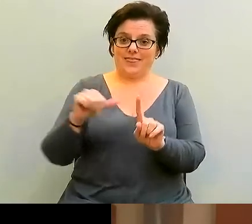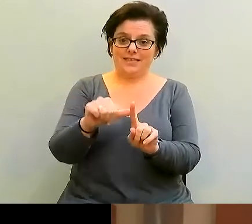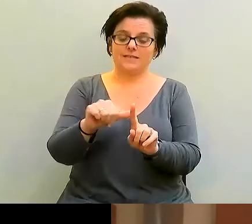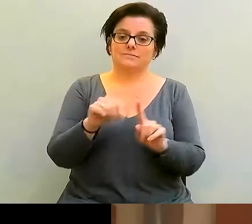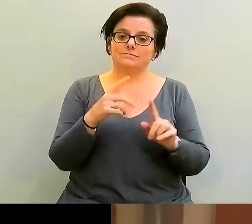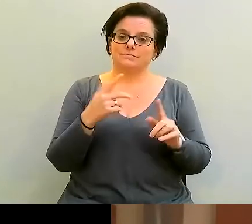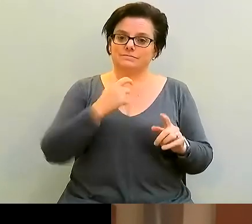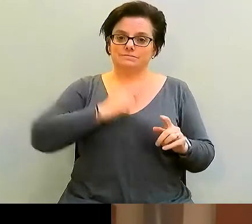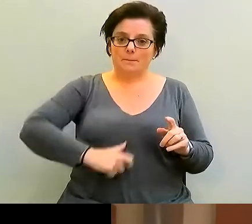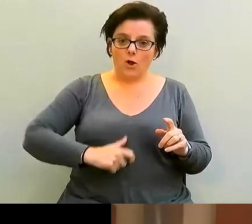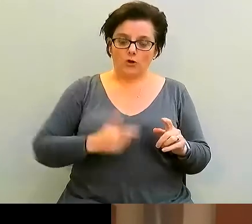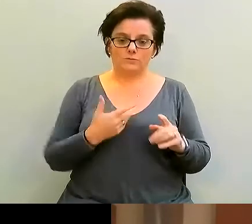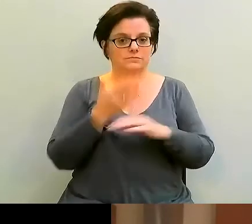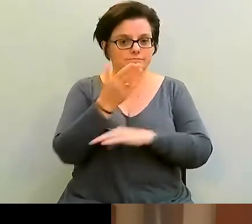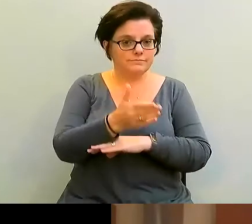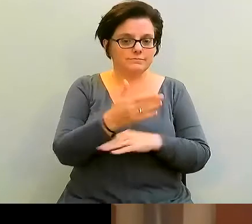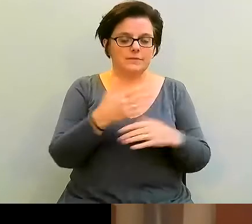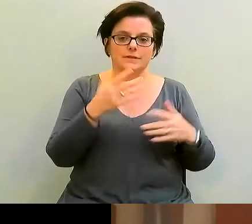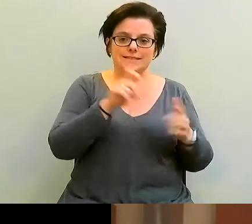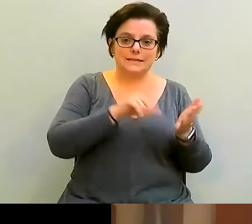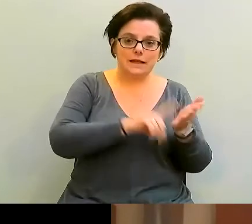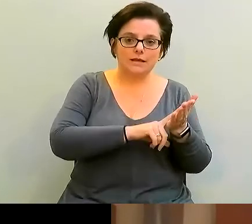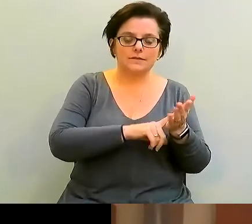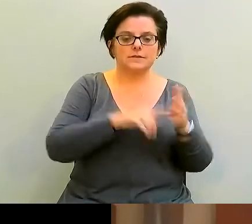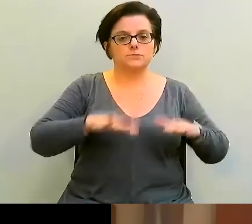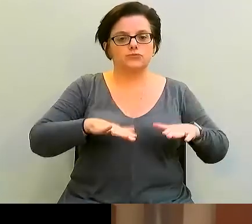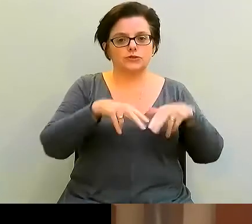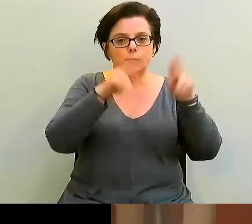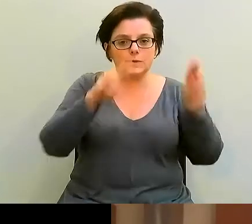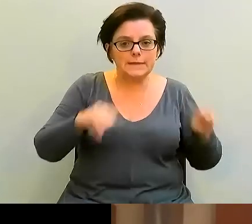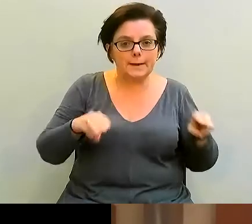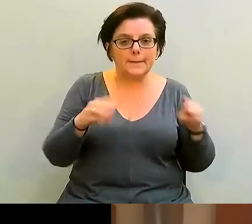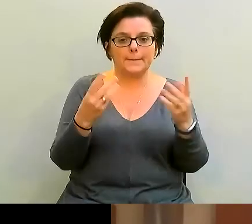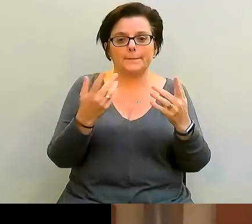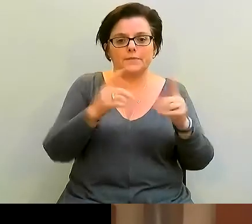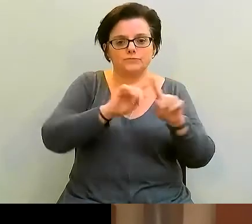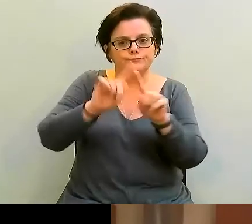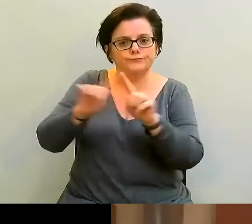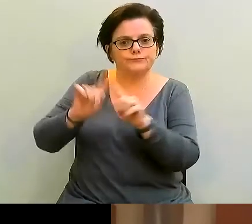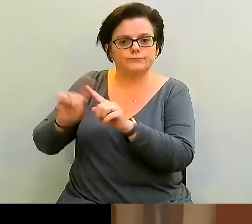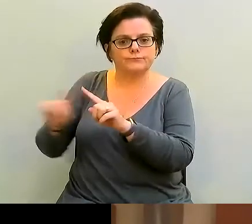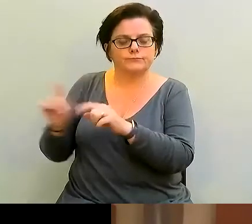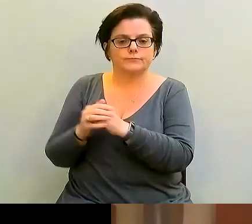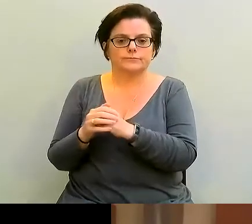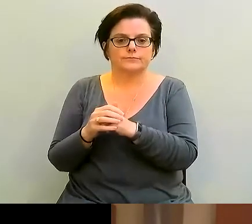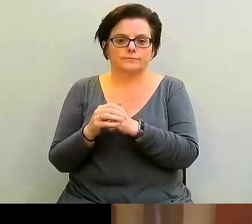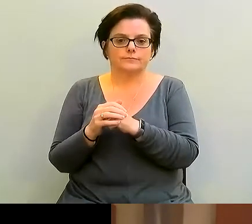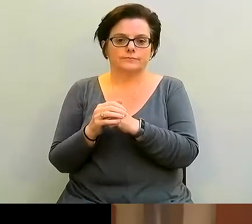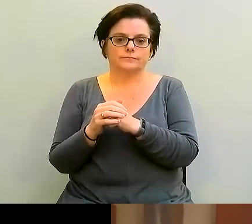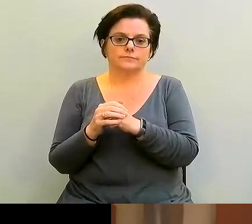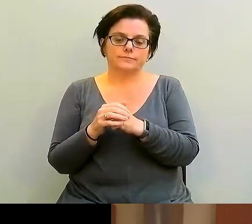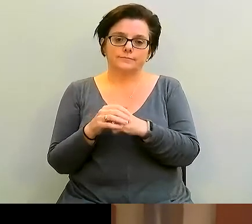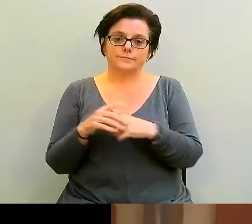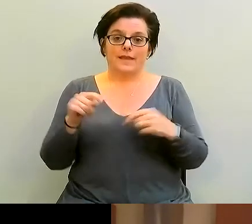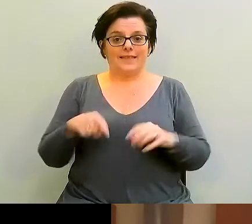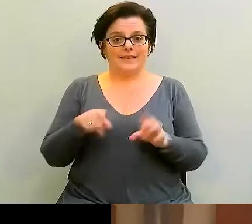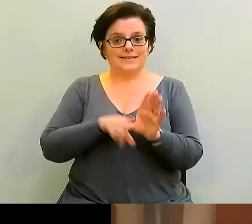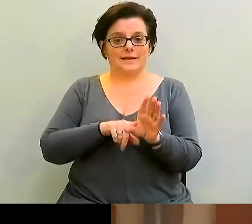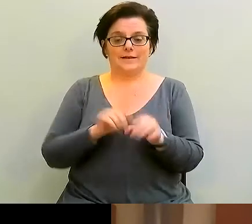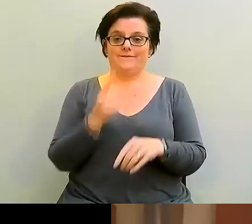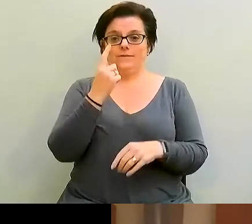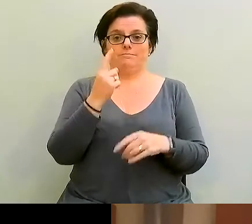Gallery, the British Museum, all around London. This year, we've gone online and